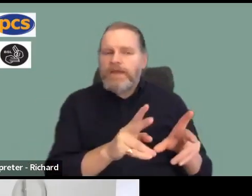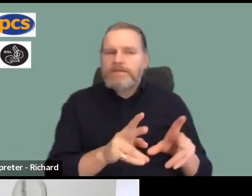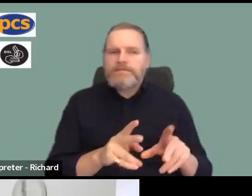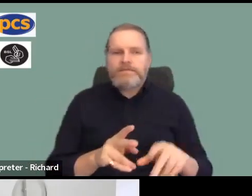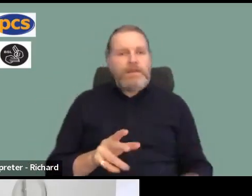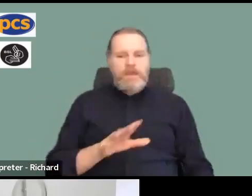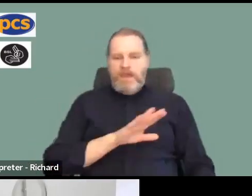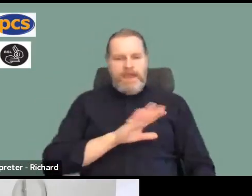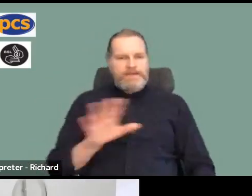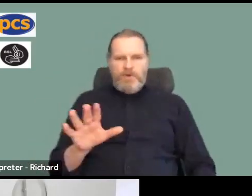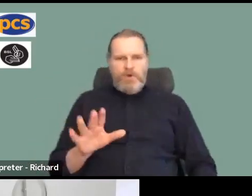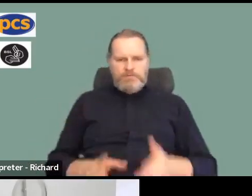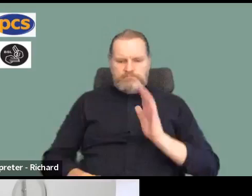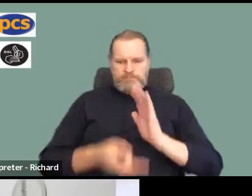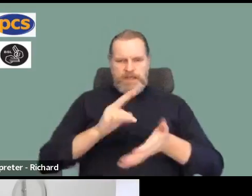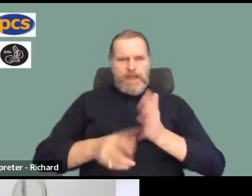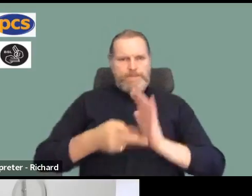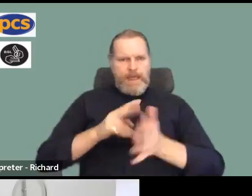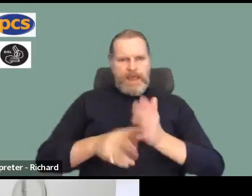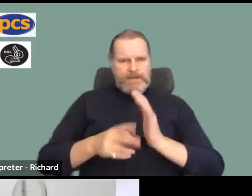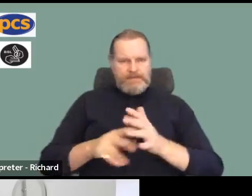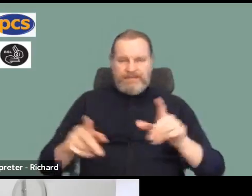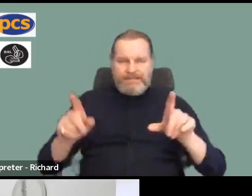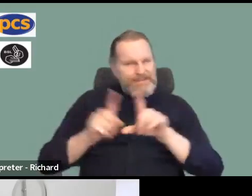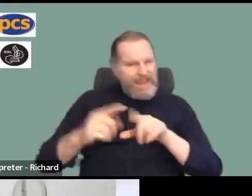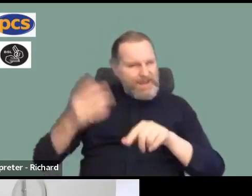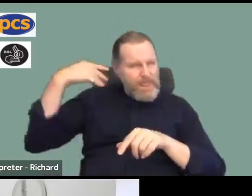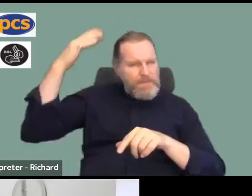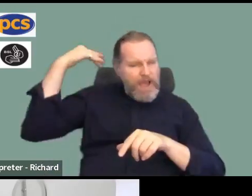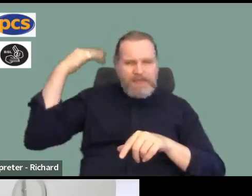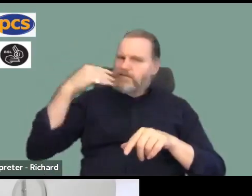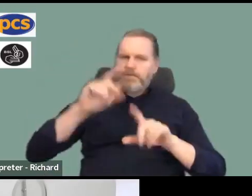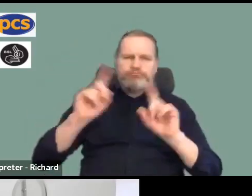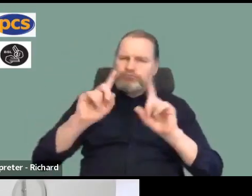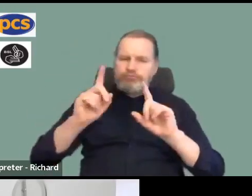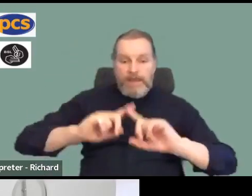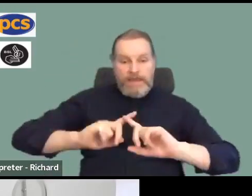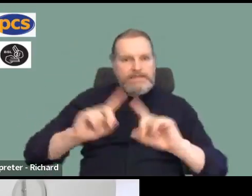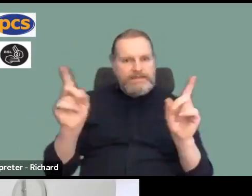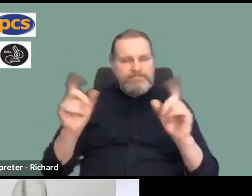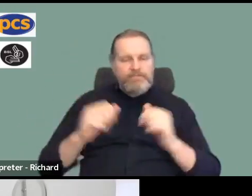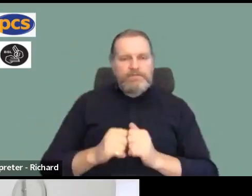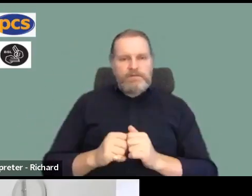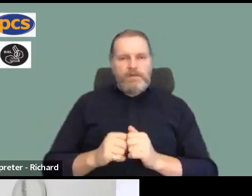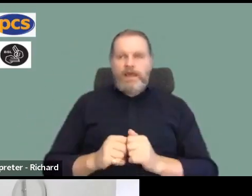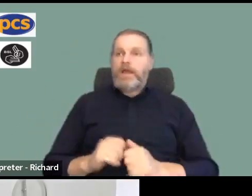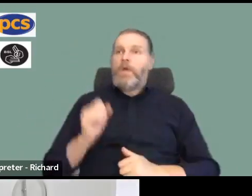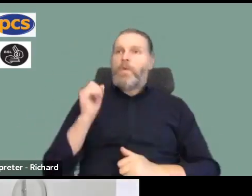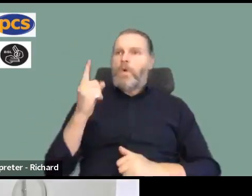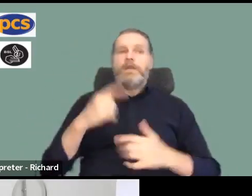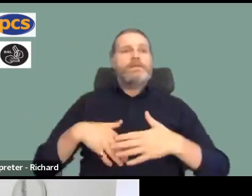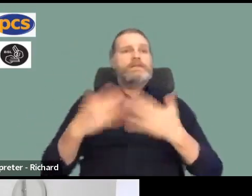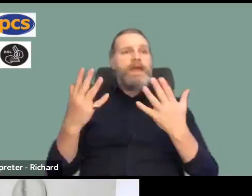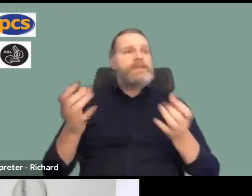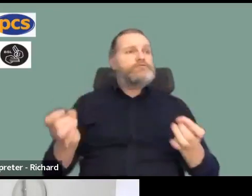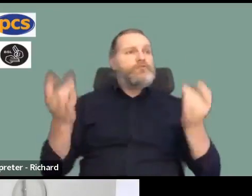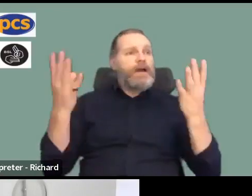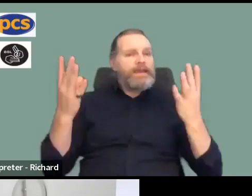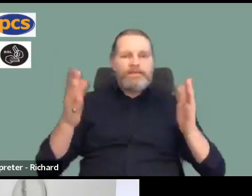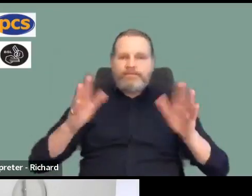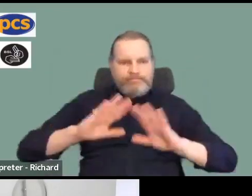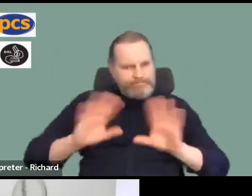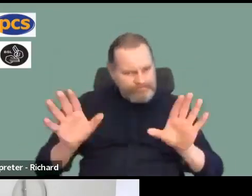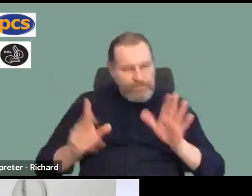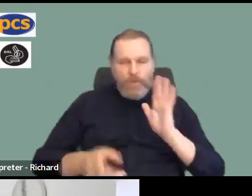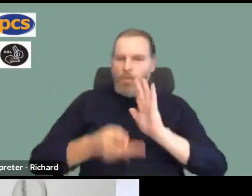planning a dispute in the way that maybe we've had them in the years gone by, of just a series of one day strikes, we're planning action that the government